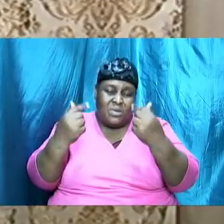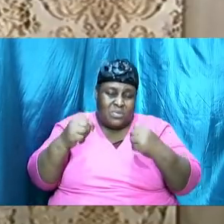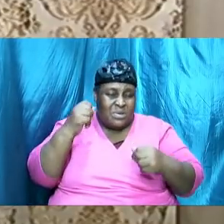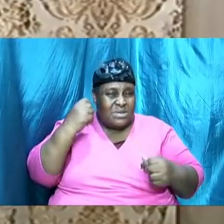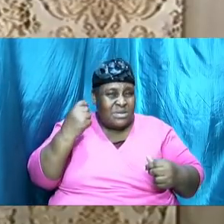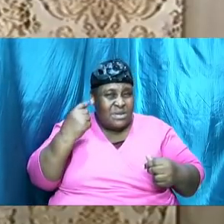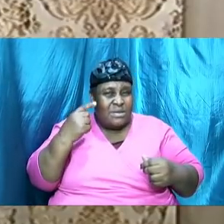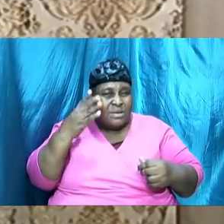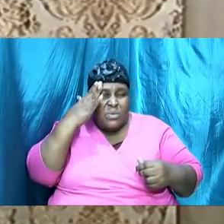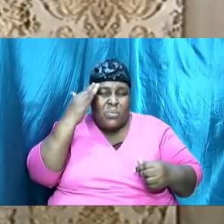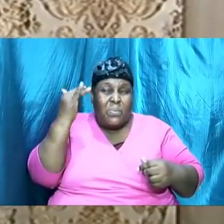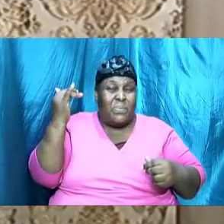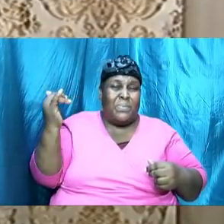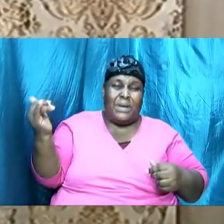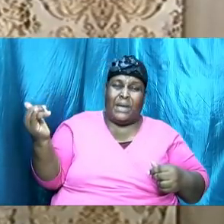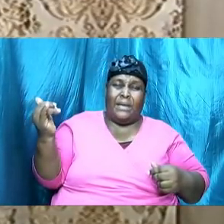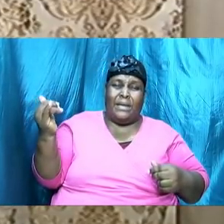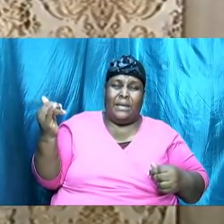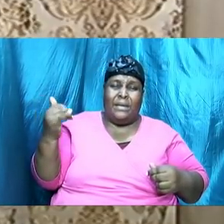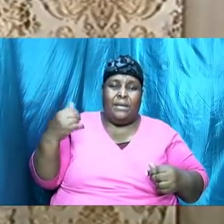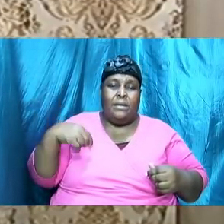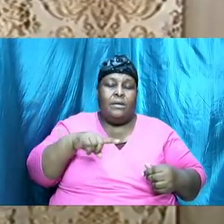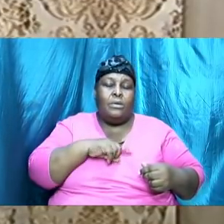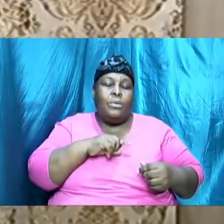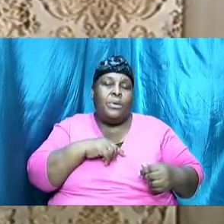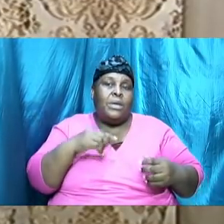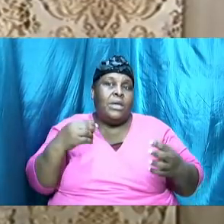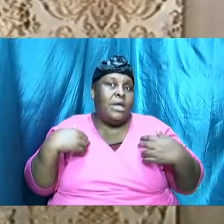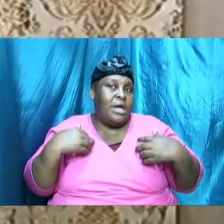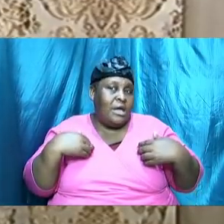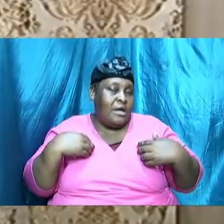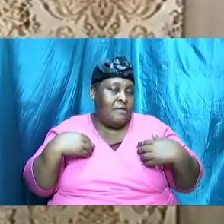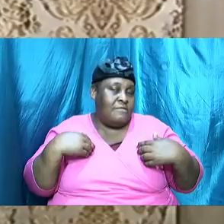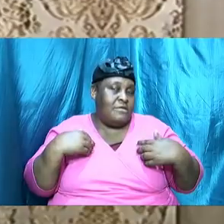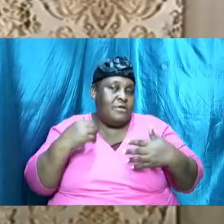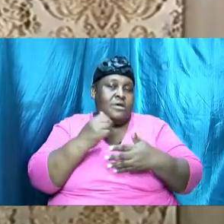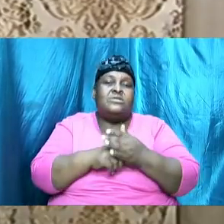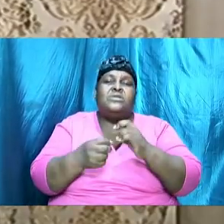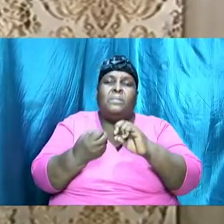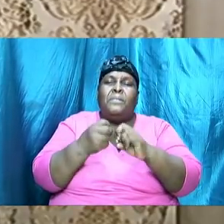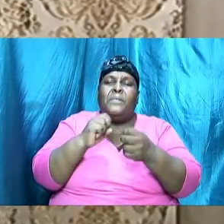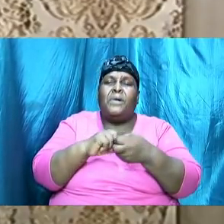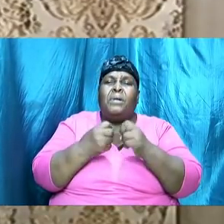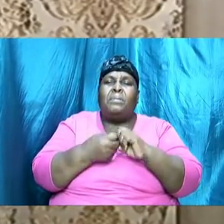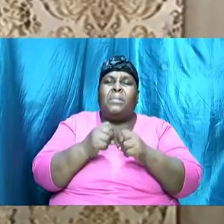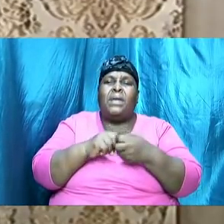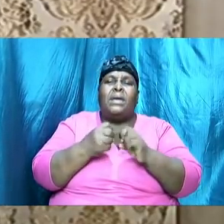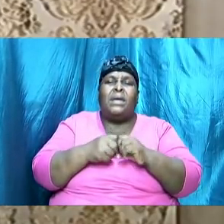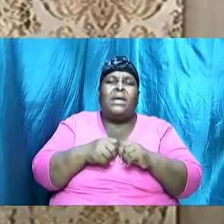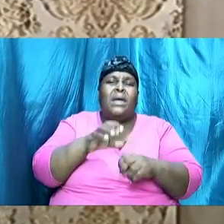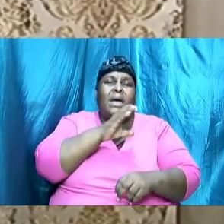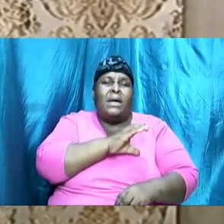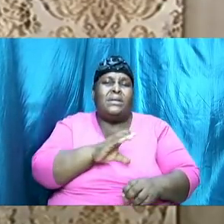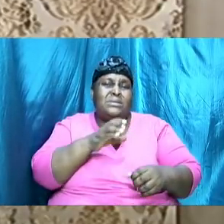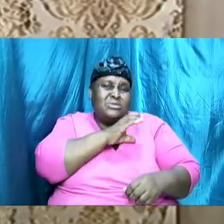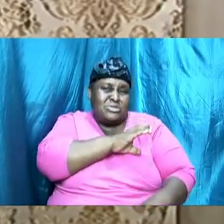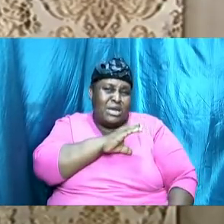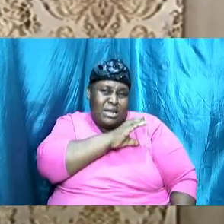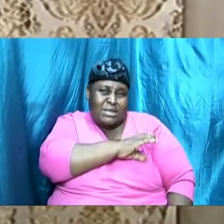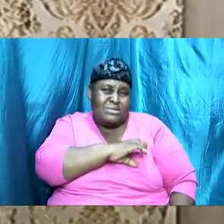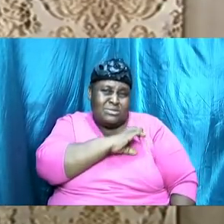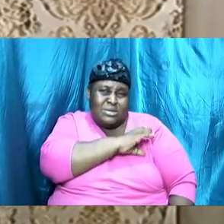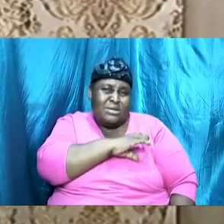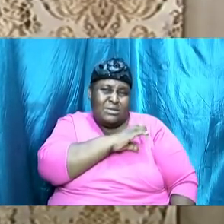and why we do have some of the issues and the challenges that